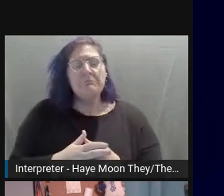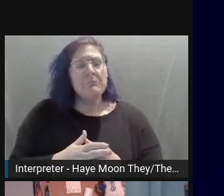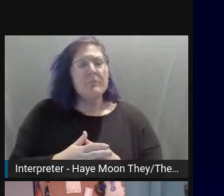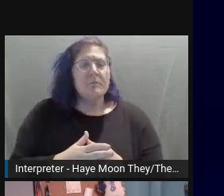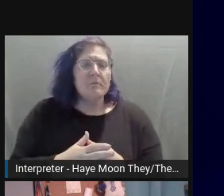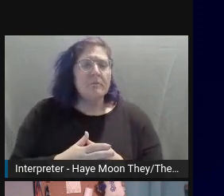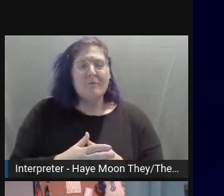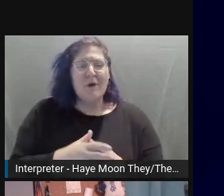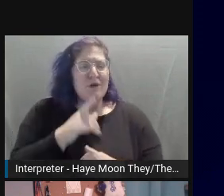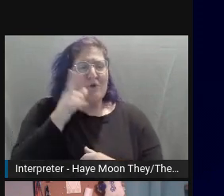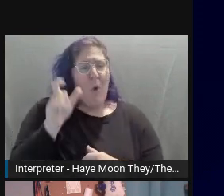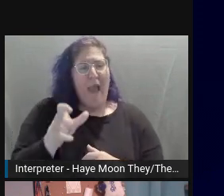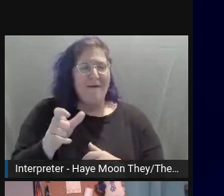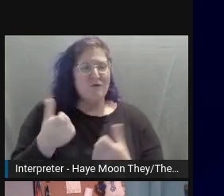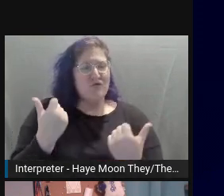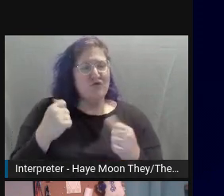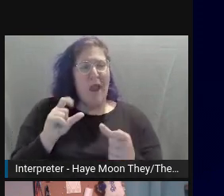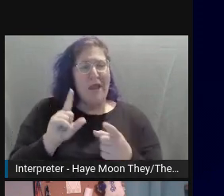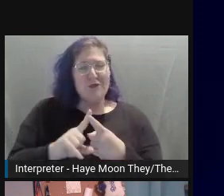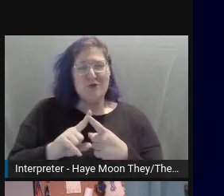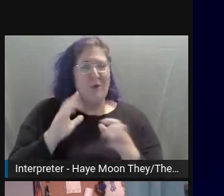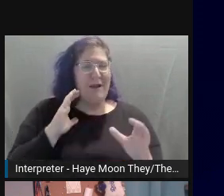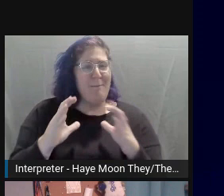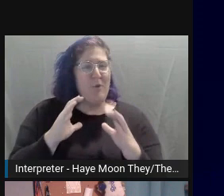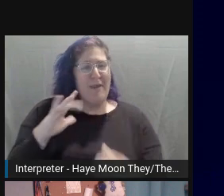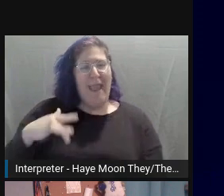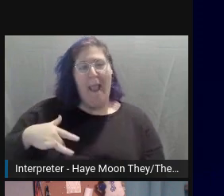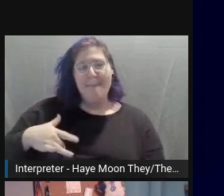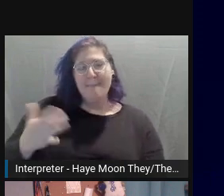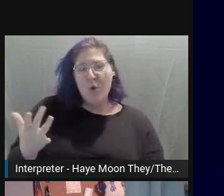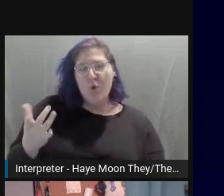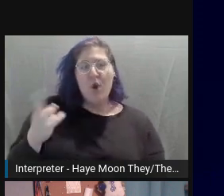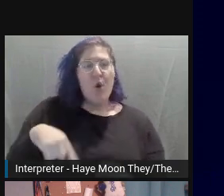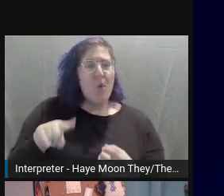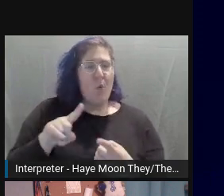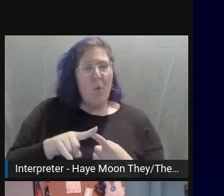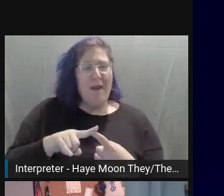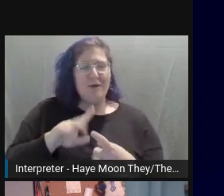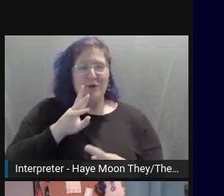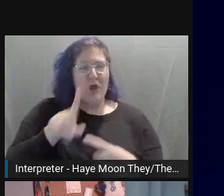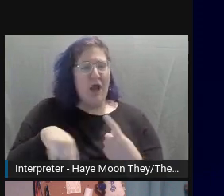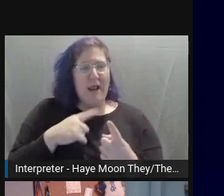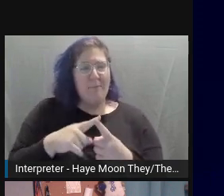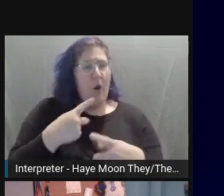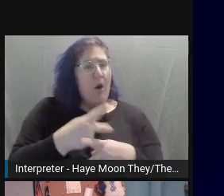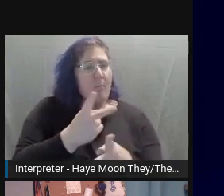data or a product, but describing it objectively and allow your users to come to their own conclusions.